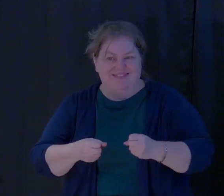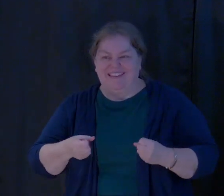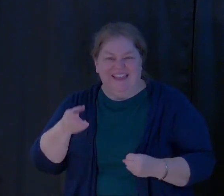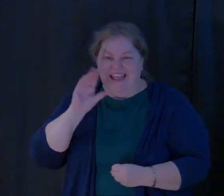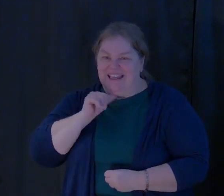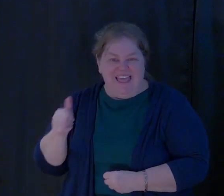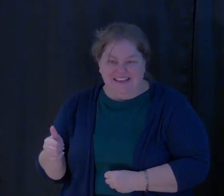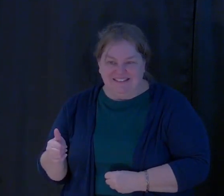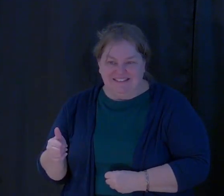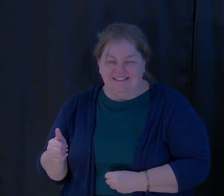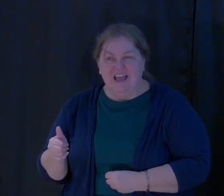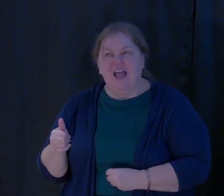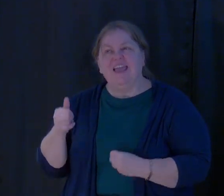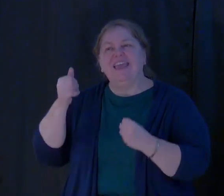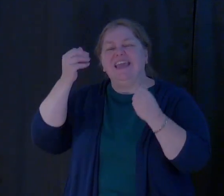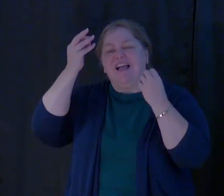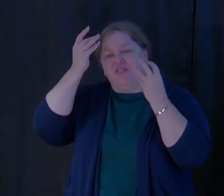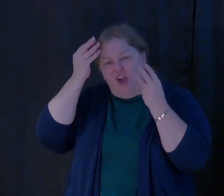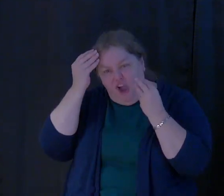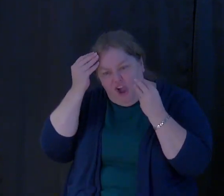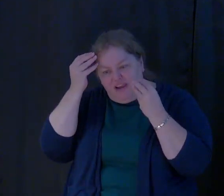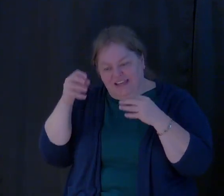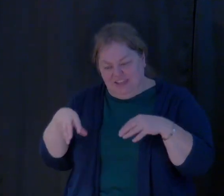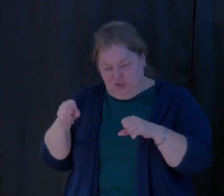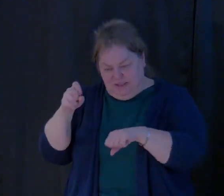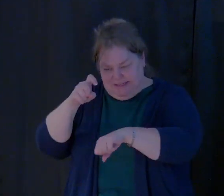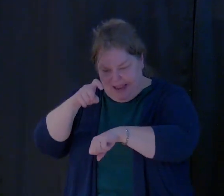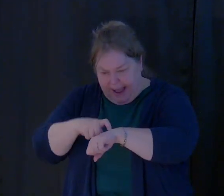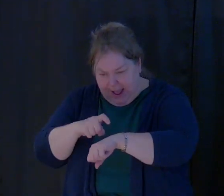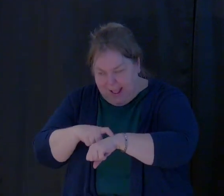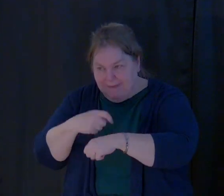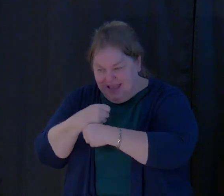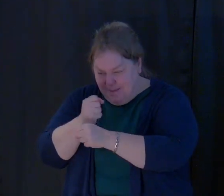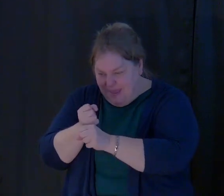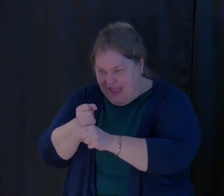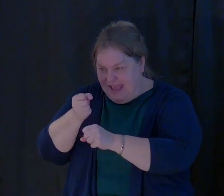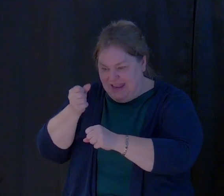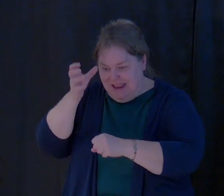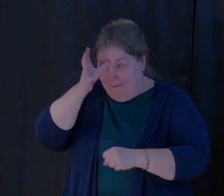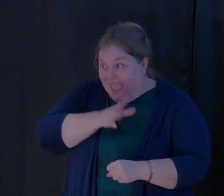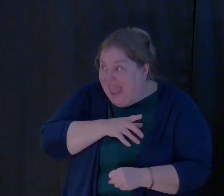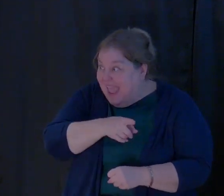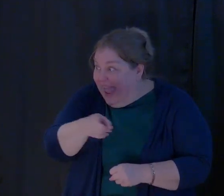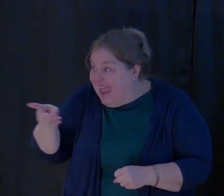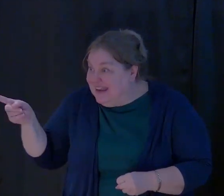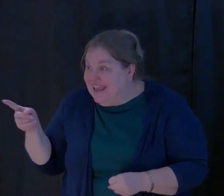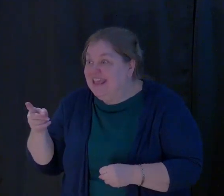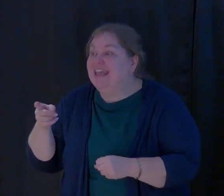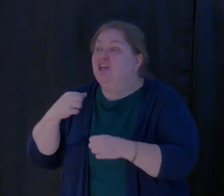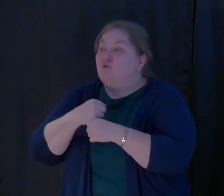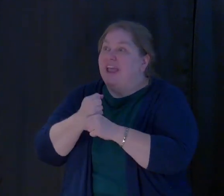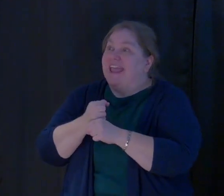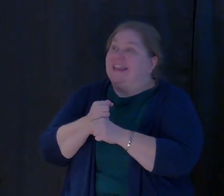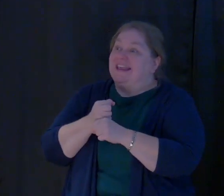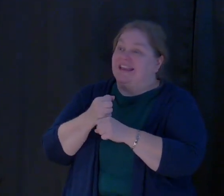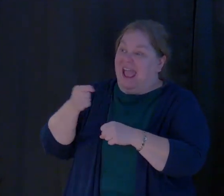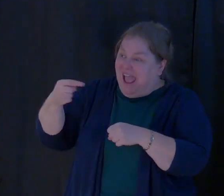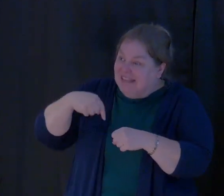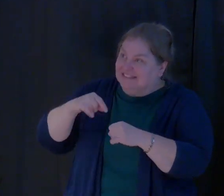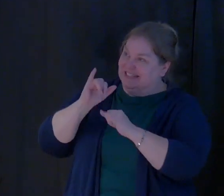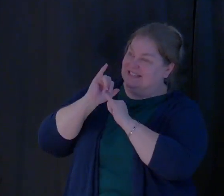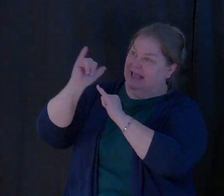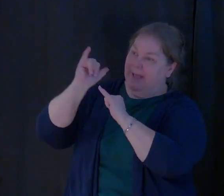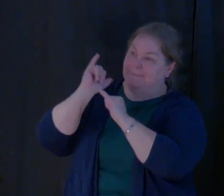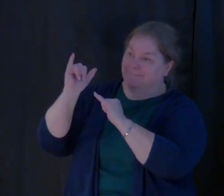He took time by what the Bible tells us that he created man, you and I, he created us in his very image, able to